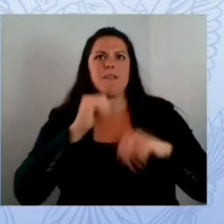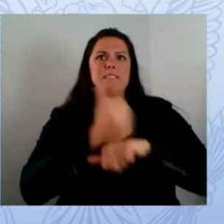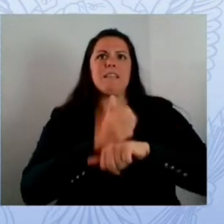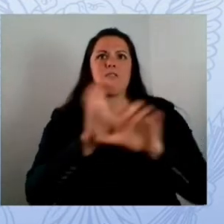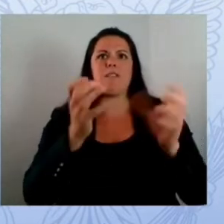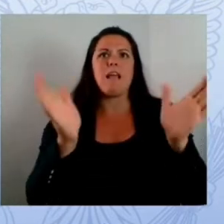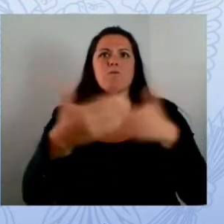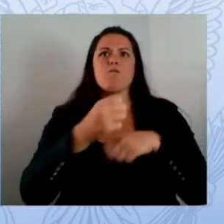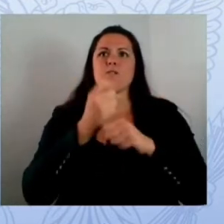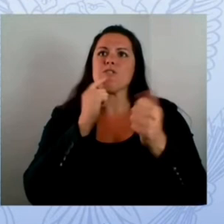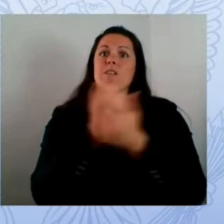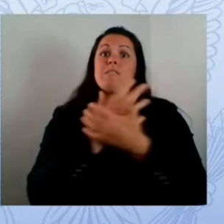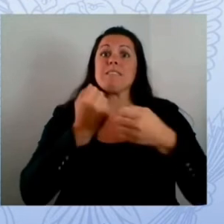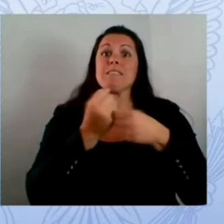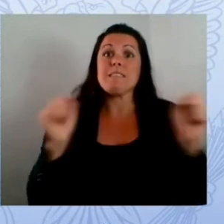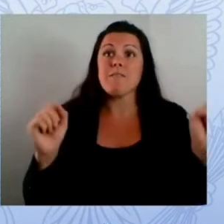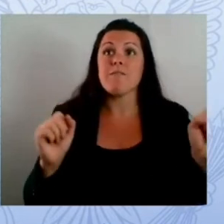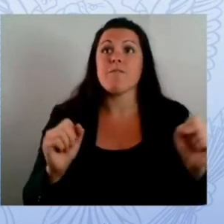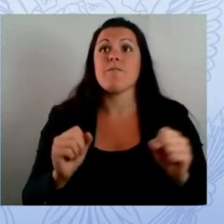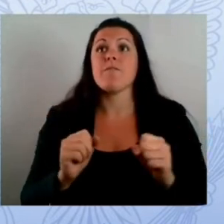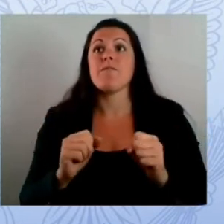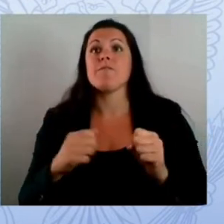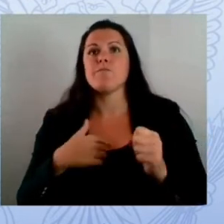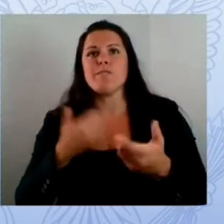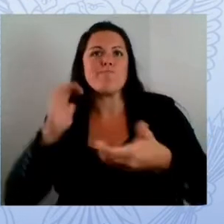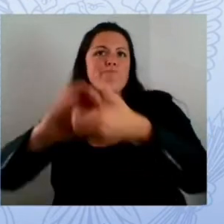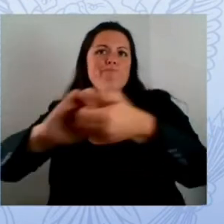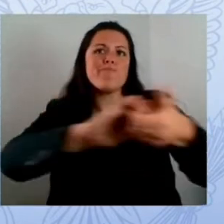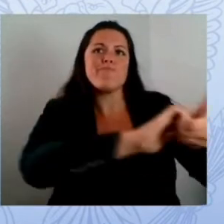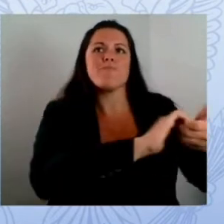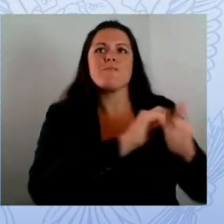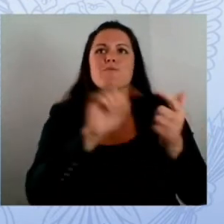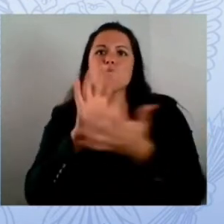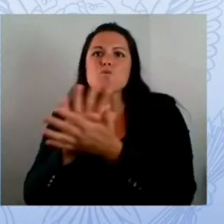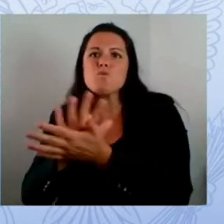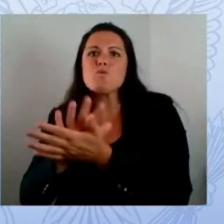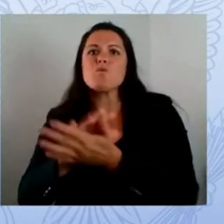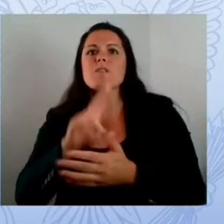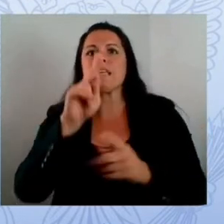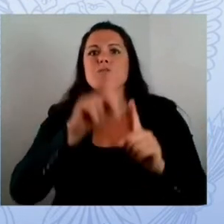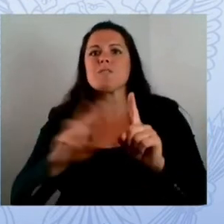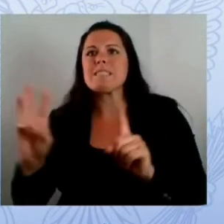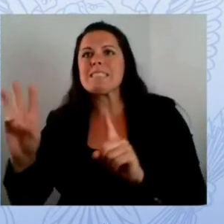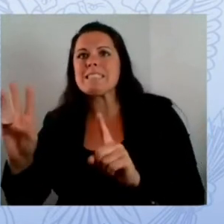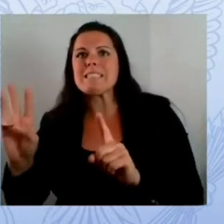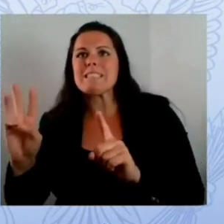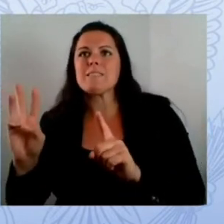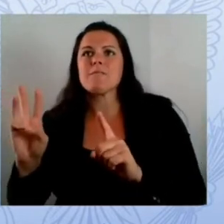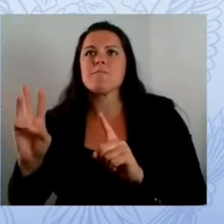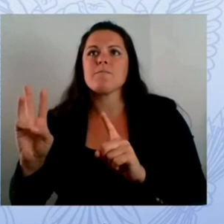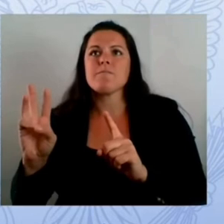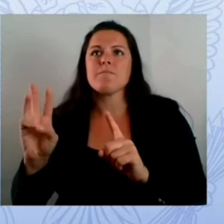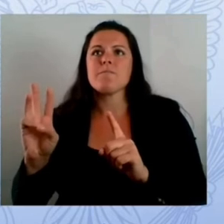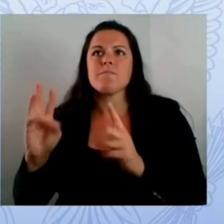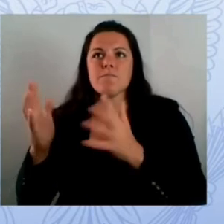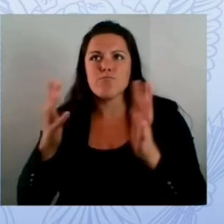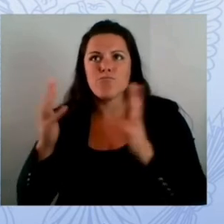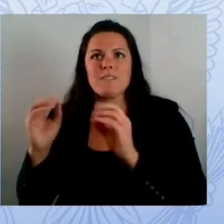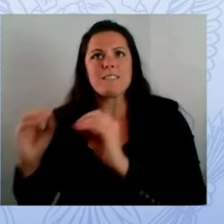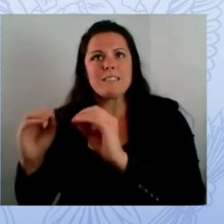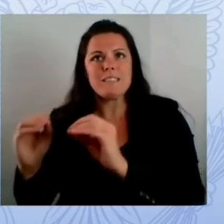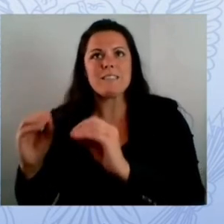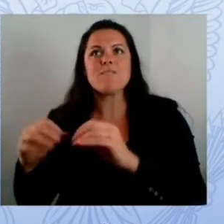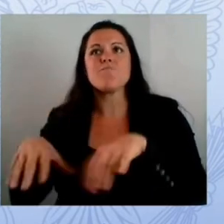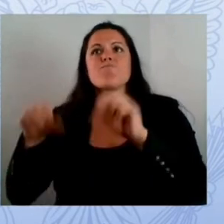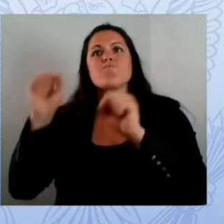cannot hesitate to give a shout out we ran a two-day workshop we were able to stream that live to about a dozen other intermediate units in across